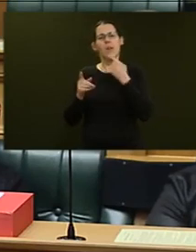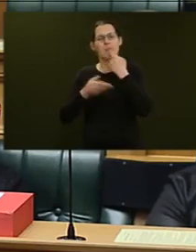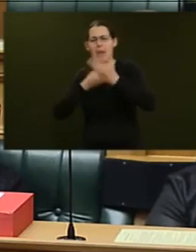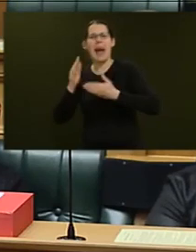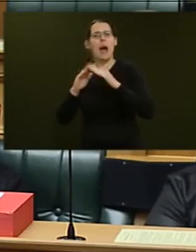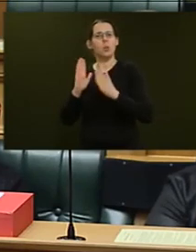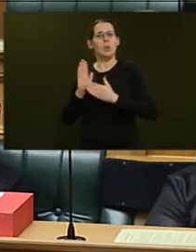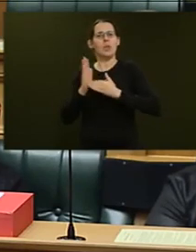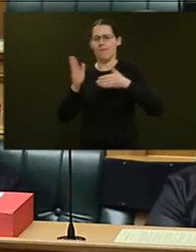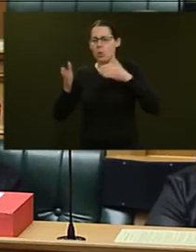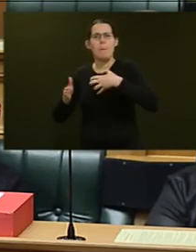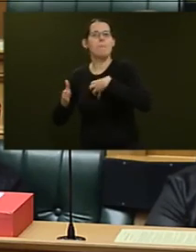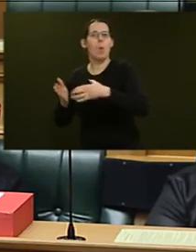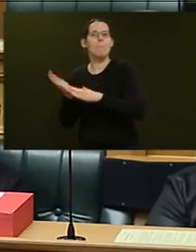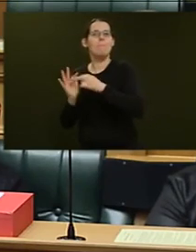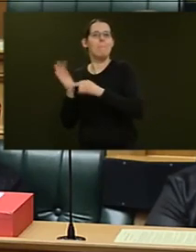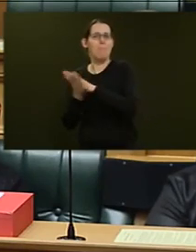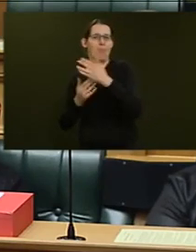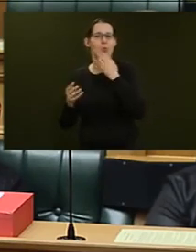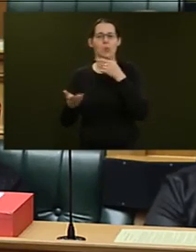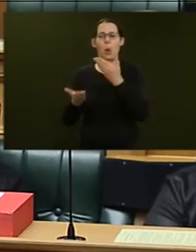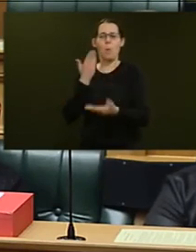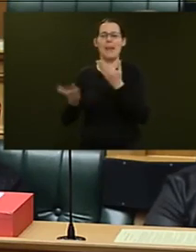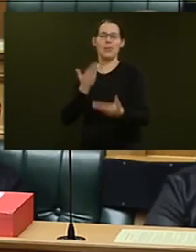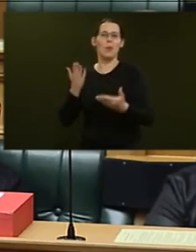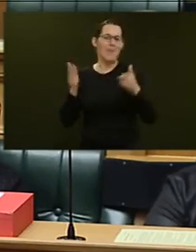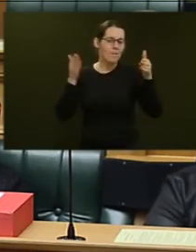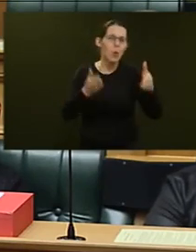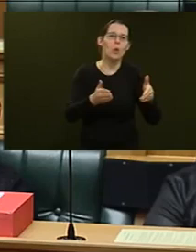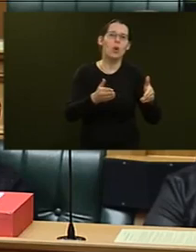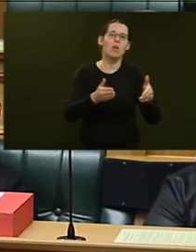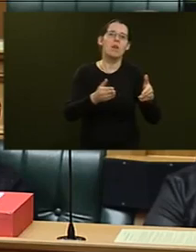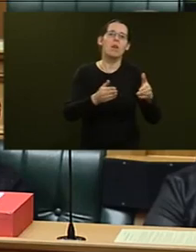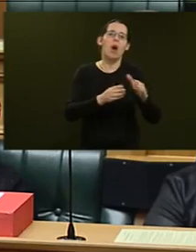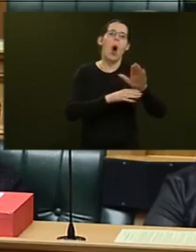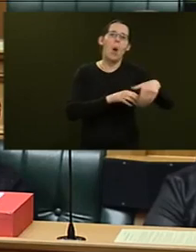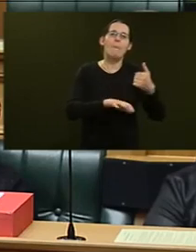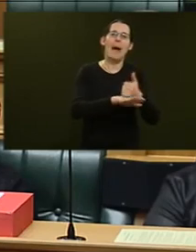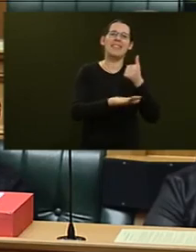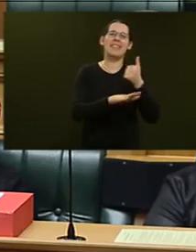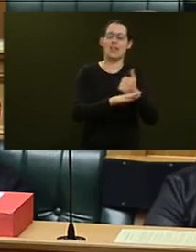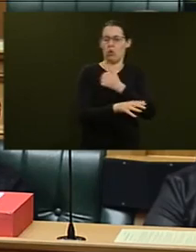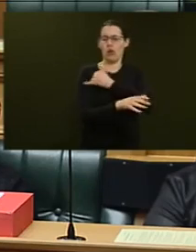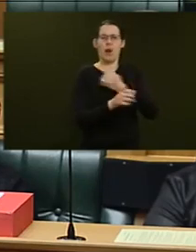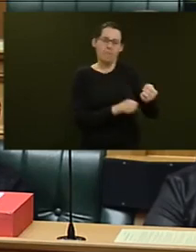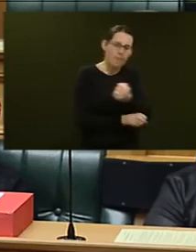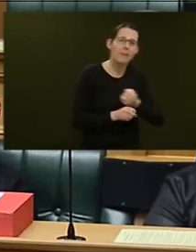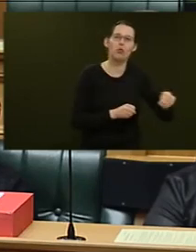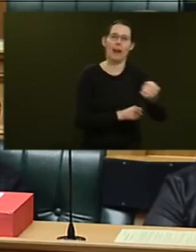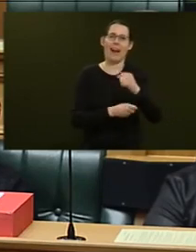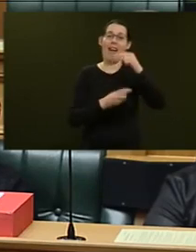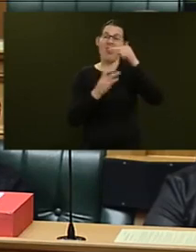targeting only home-based drug manufacturing. That approach, Mr Speaker, led to Housing New Zealand